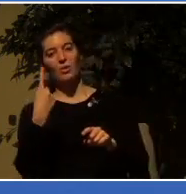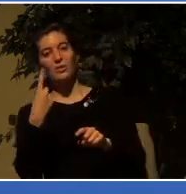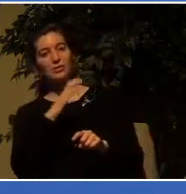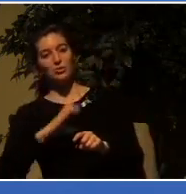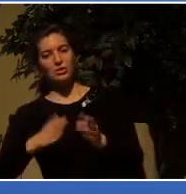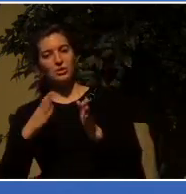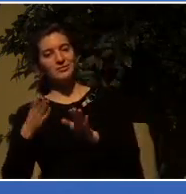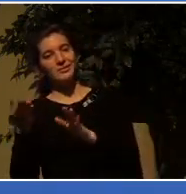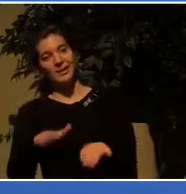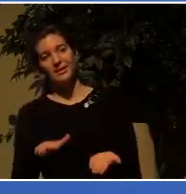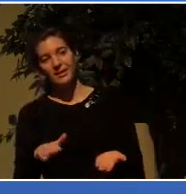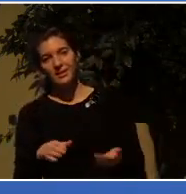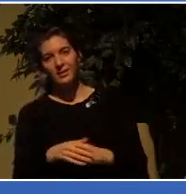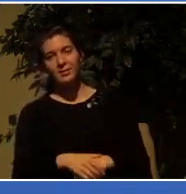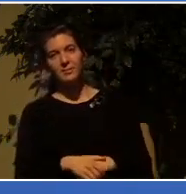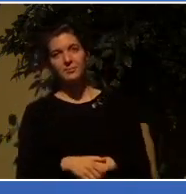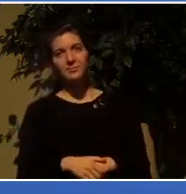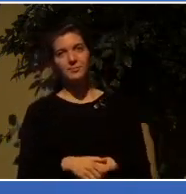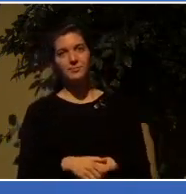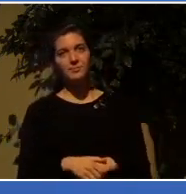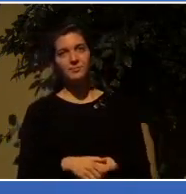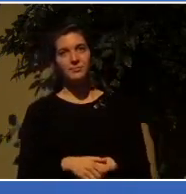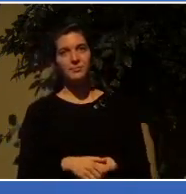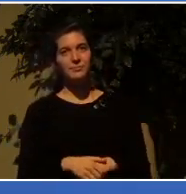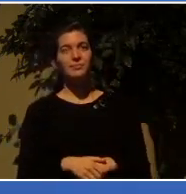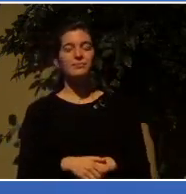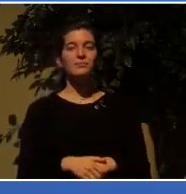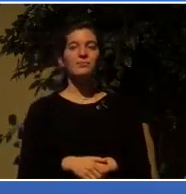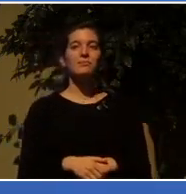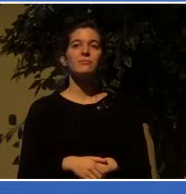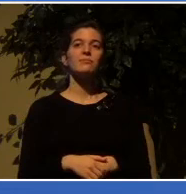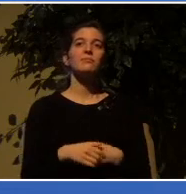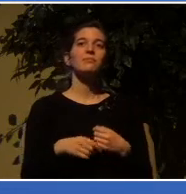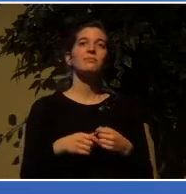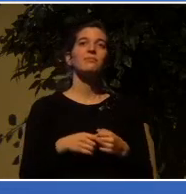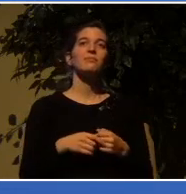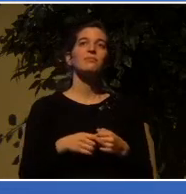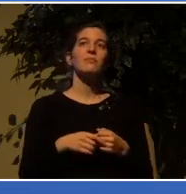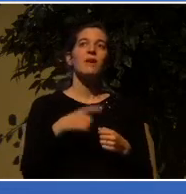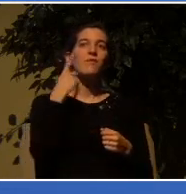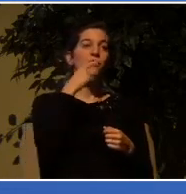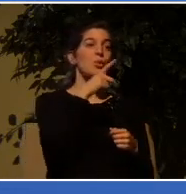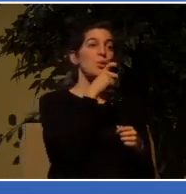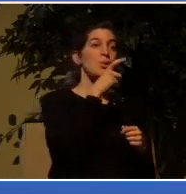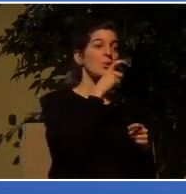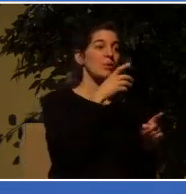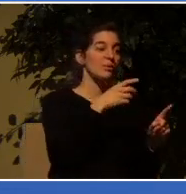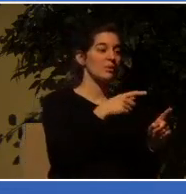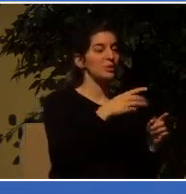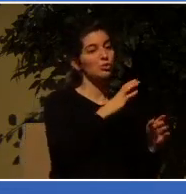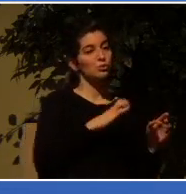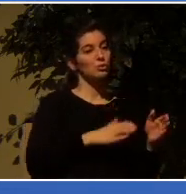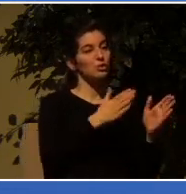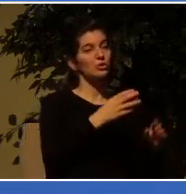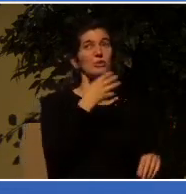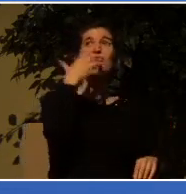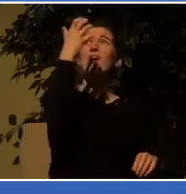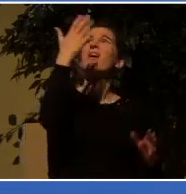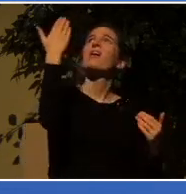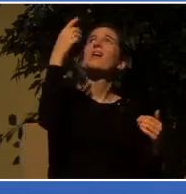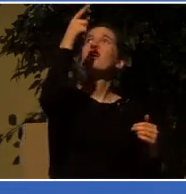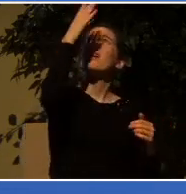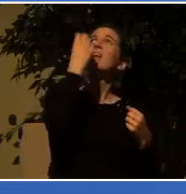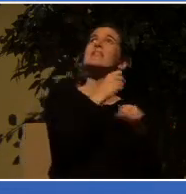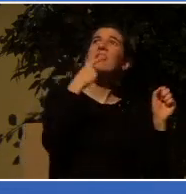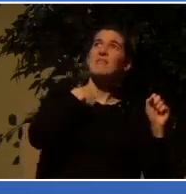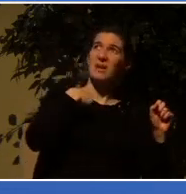himself in a pickle and who cries out to God, oh God, deliver me, there is another person who doesn't get delivered. Isn't that